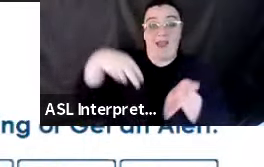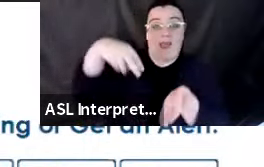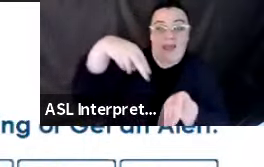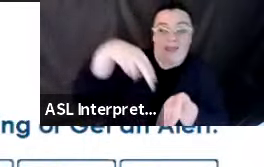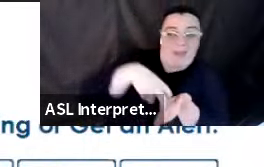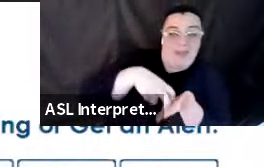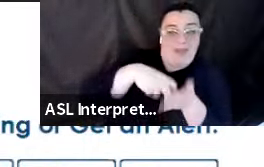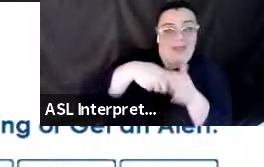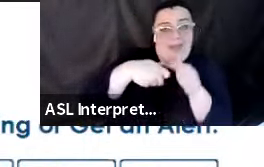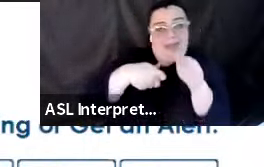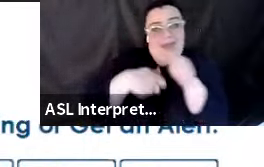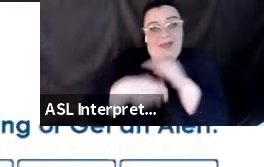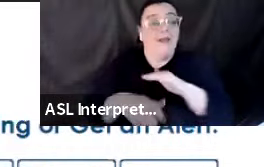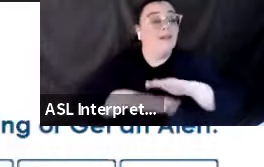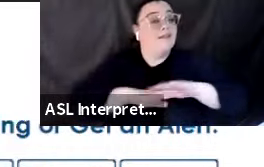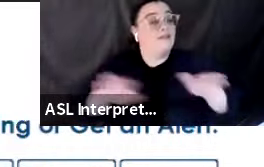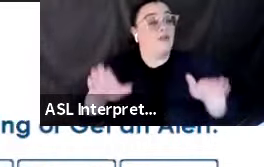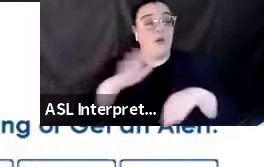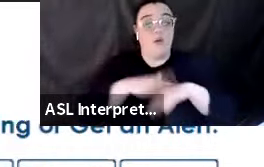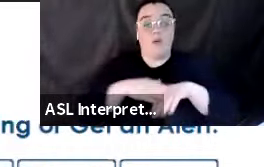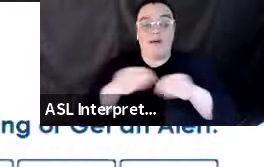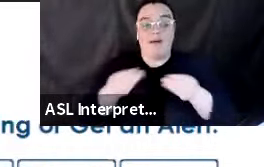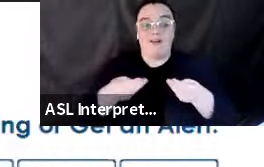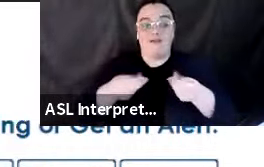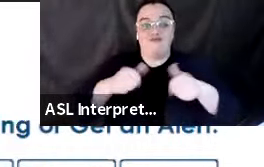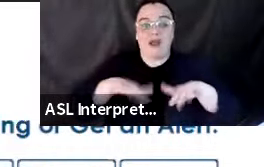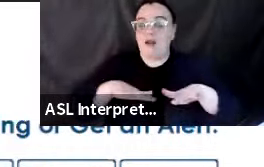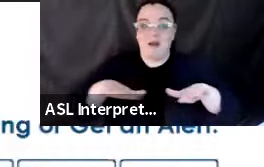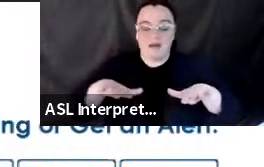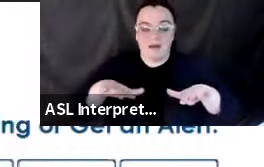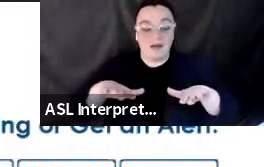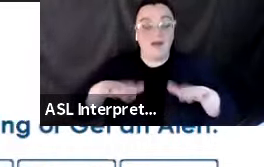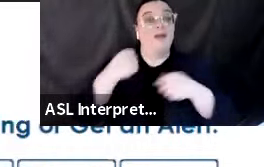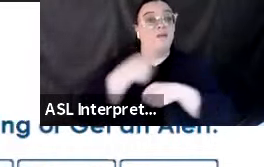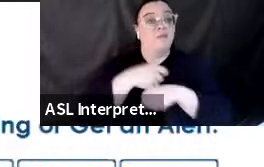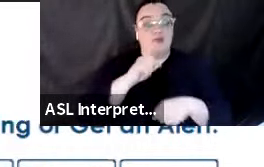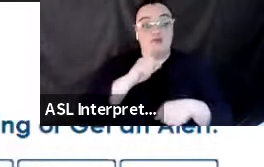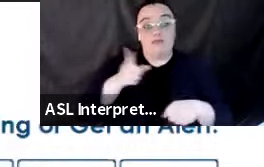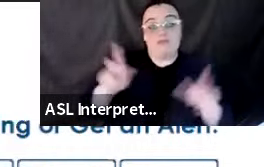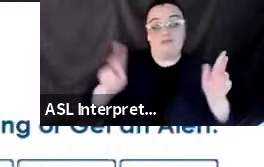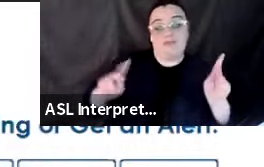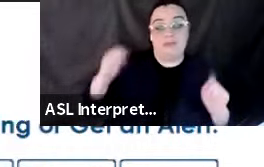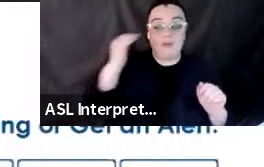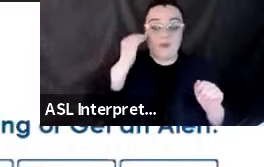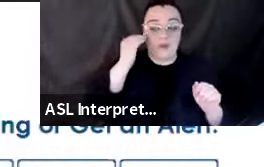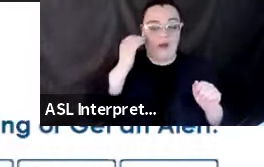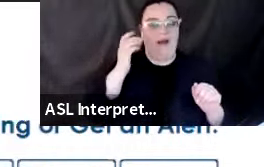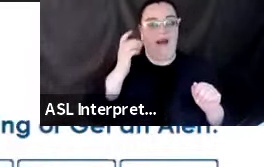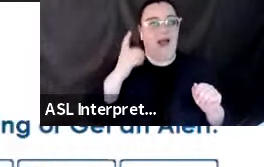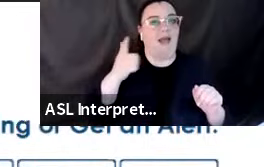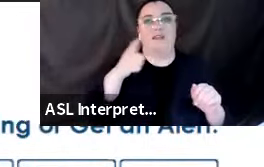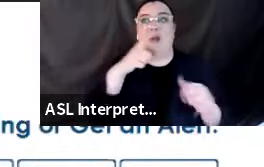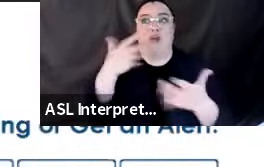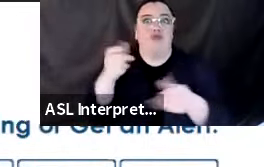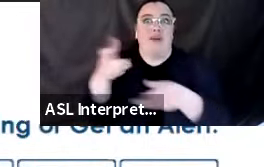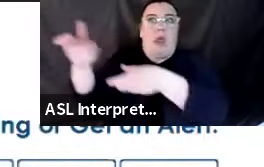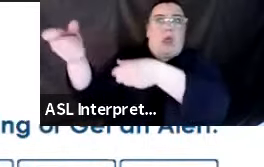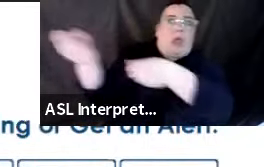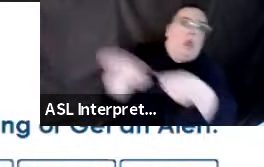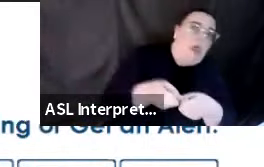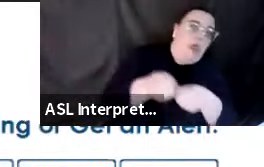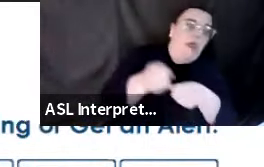don't go down on the ground. And make sure that people around you know that that is not your plan, that they shouldn't be pulling you down